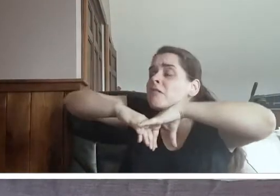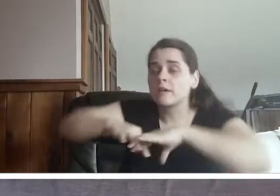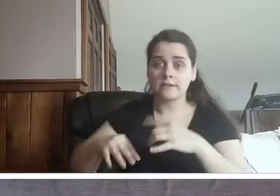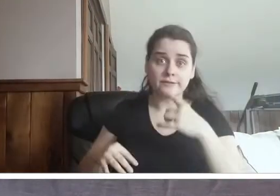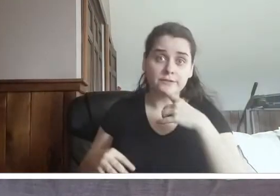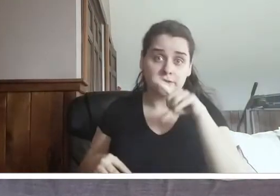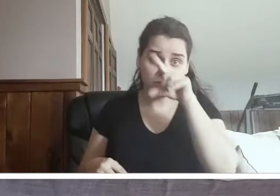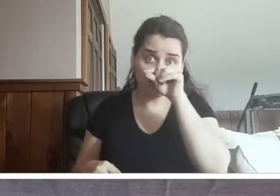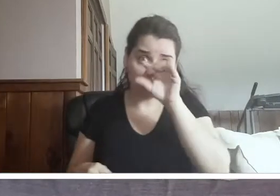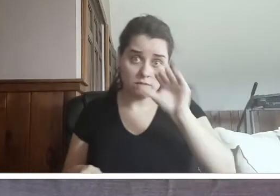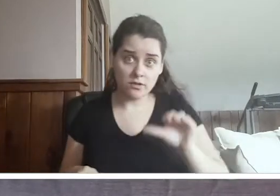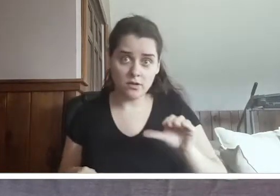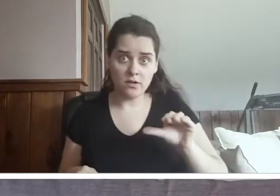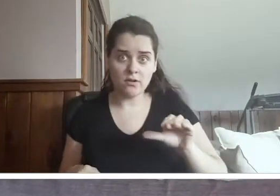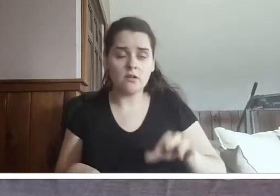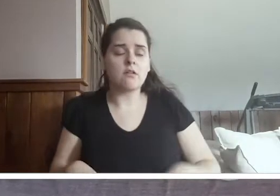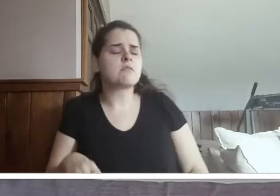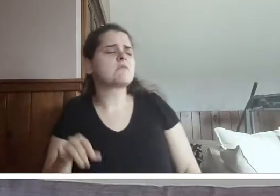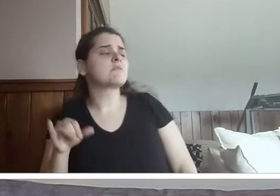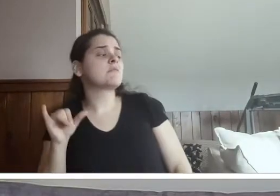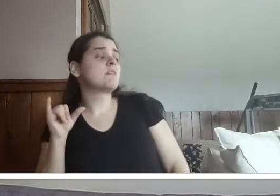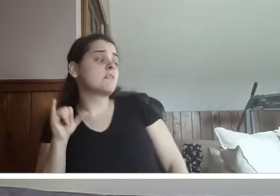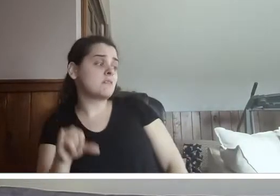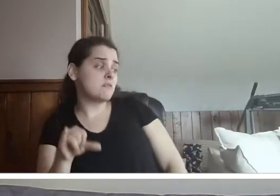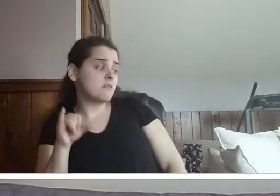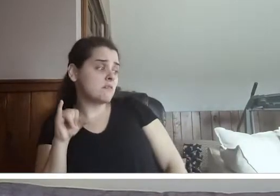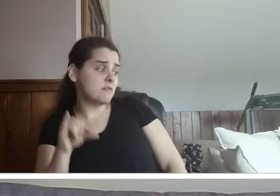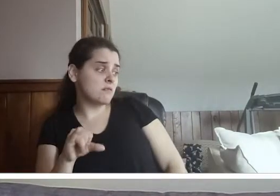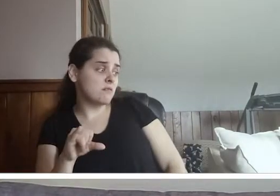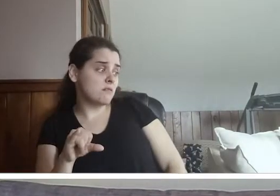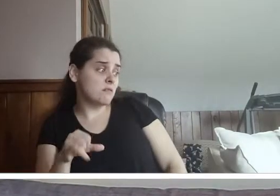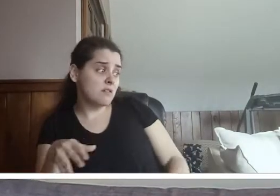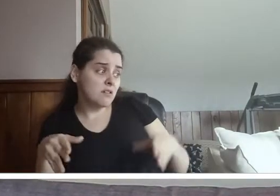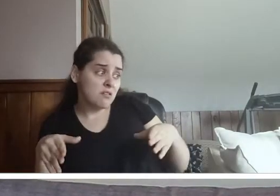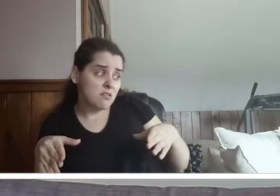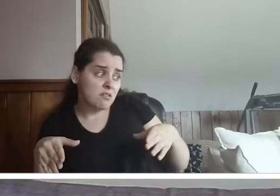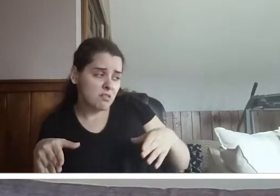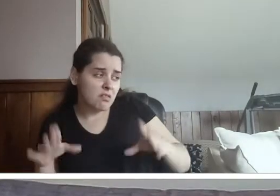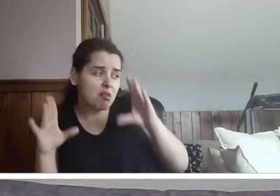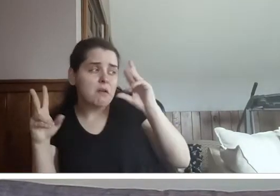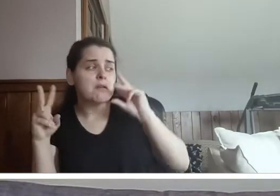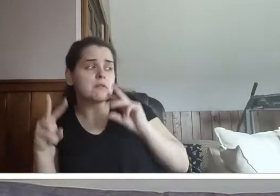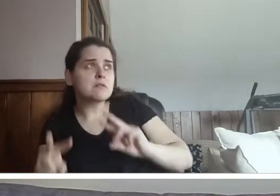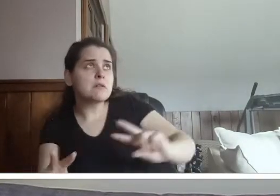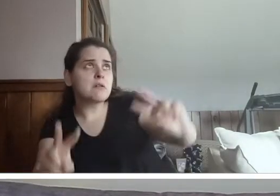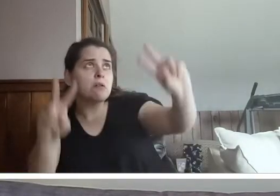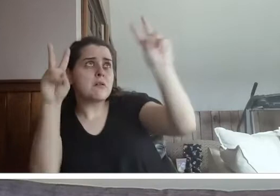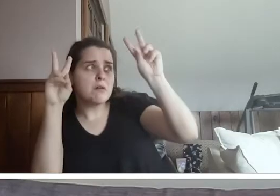sky is